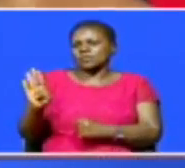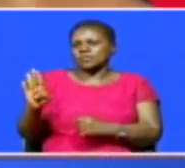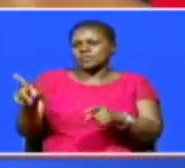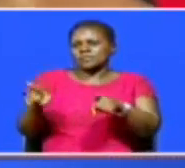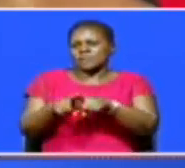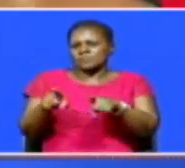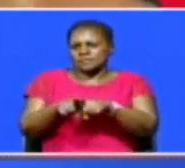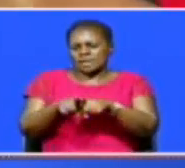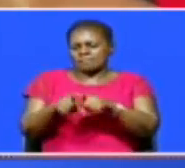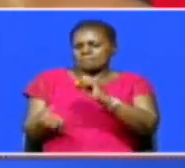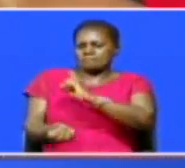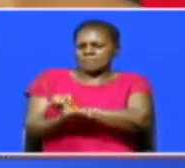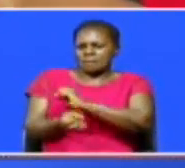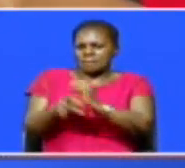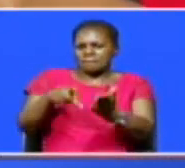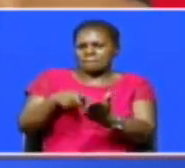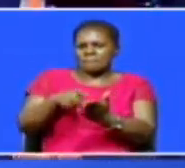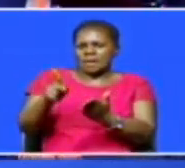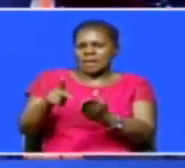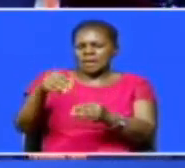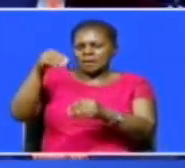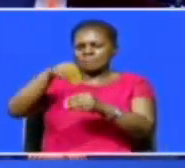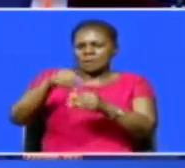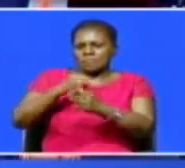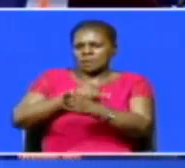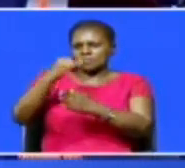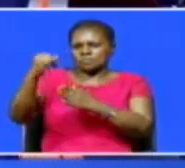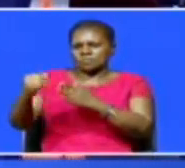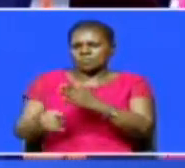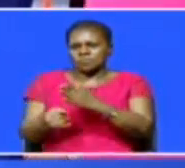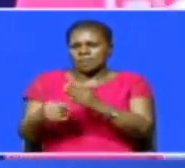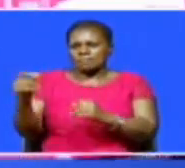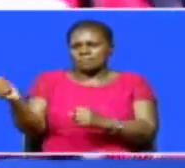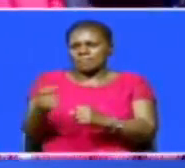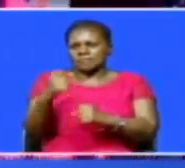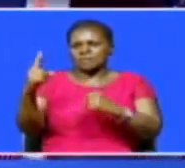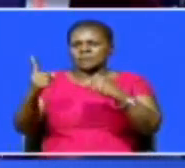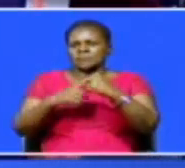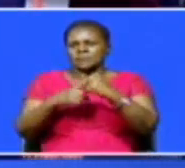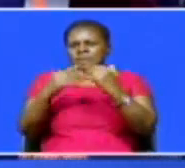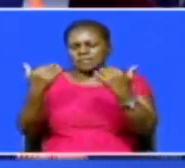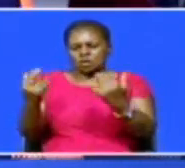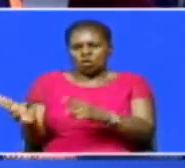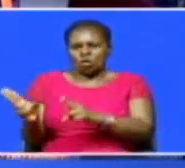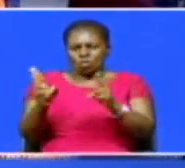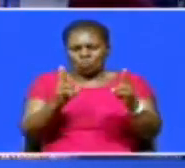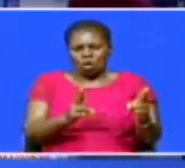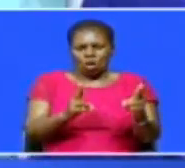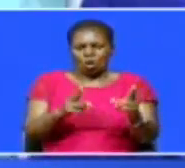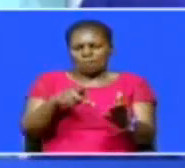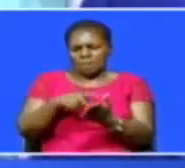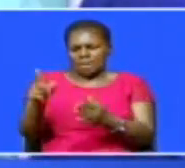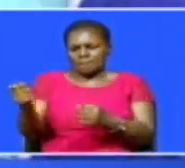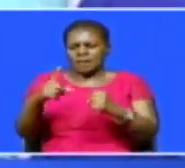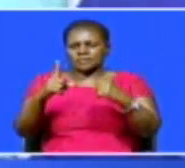body further extended the payment of annual deposit insurance premiums for six months, which normally is due in July.